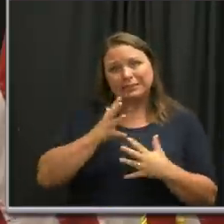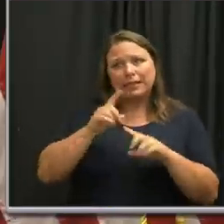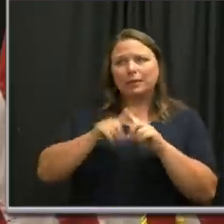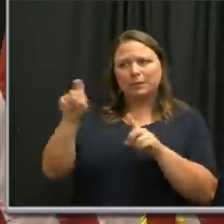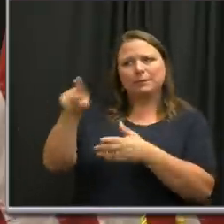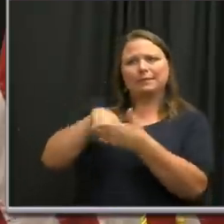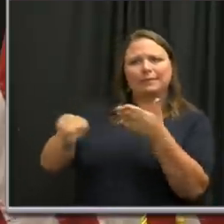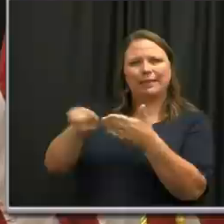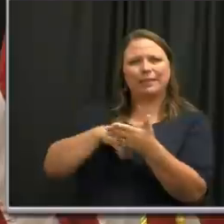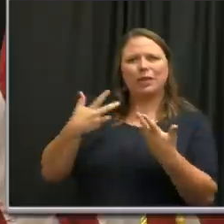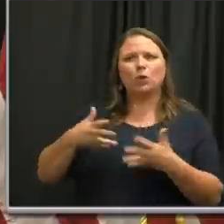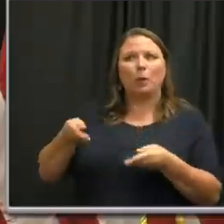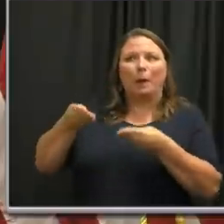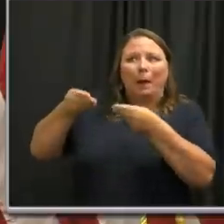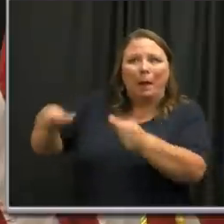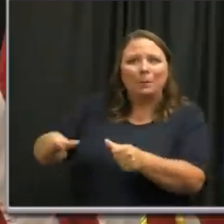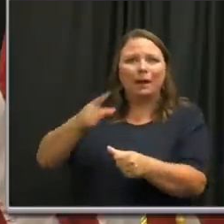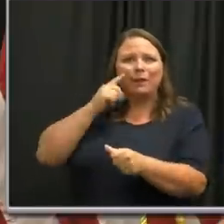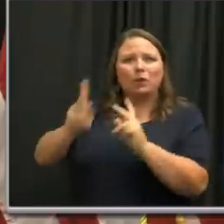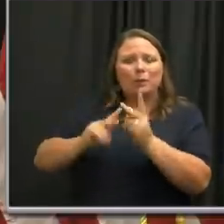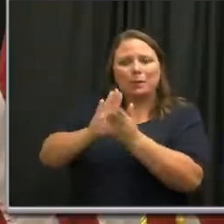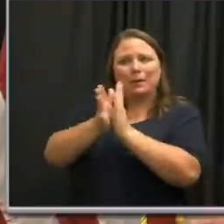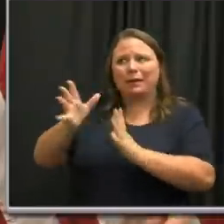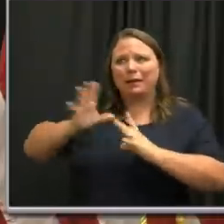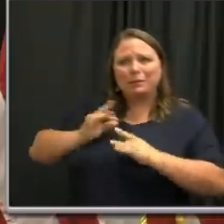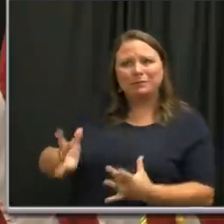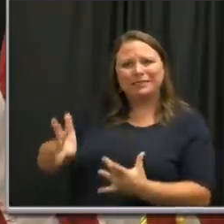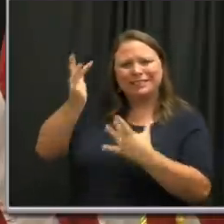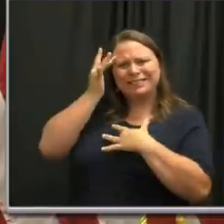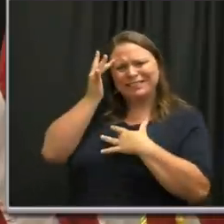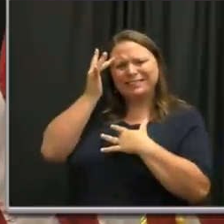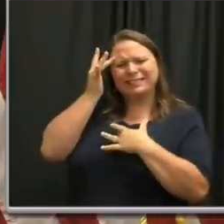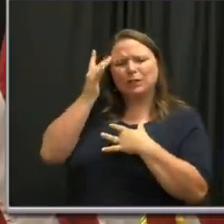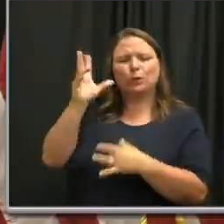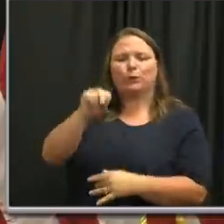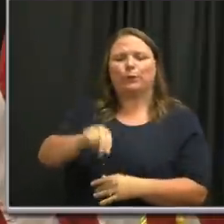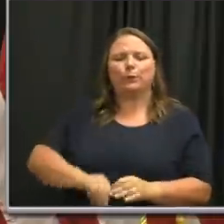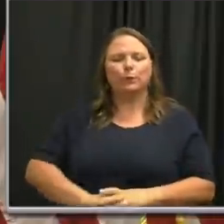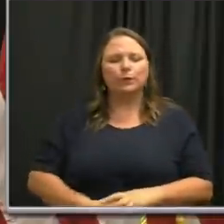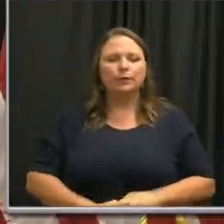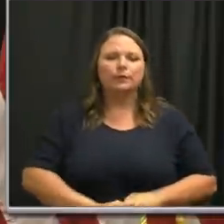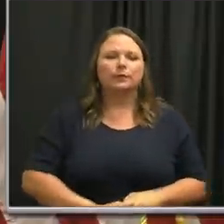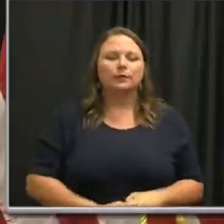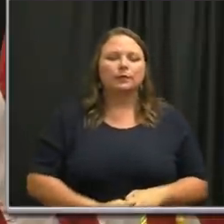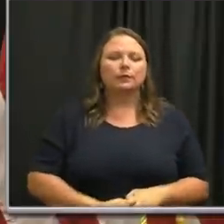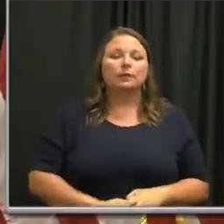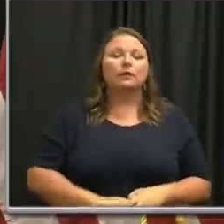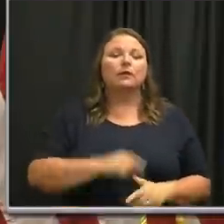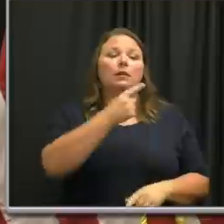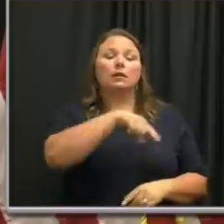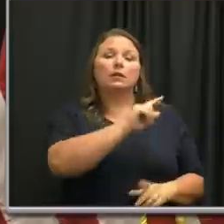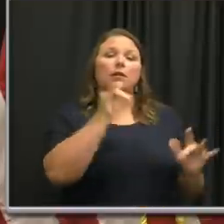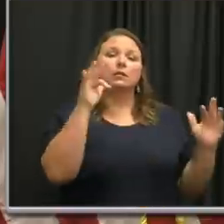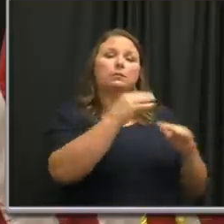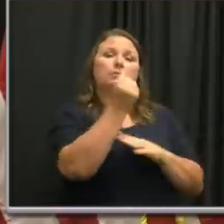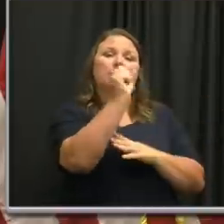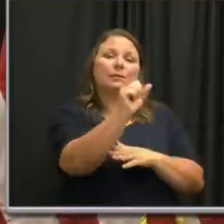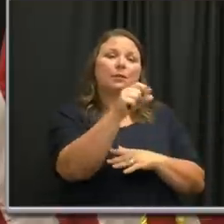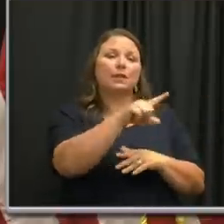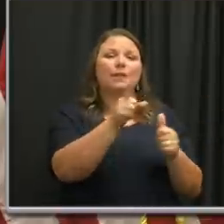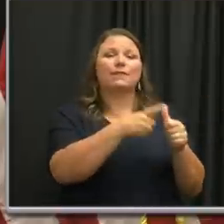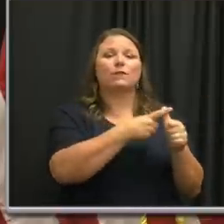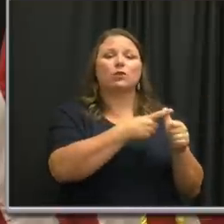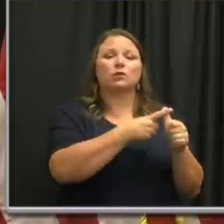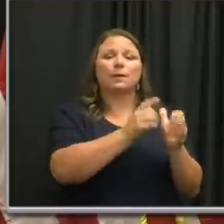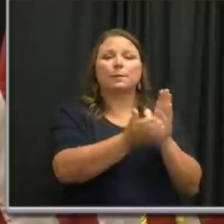but you don't want to do that. So are we going to pay money to create a public health risk? The demonstration, you've got first amendment